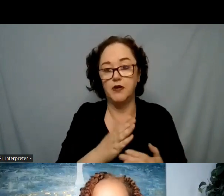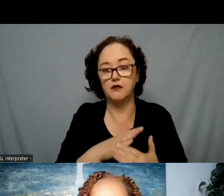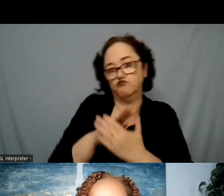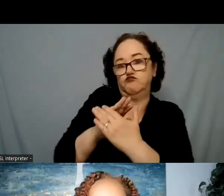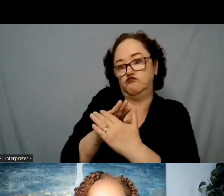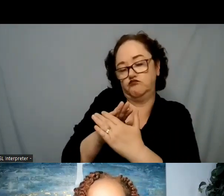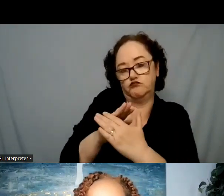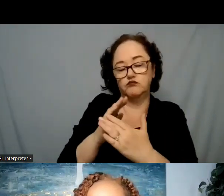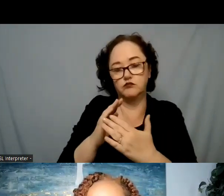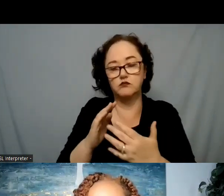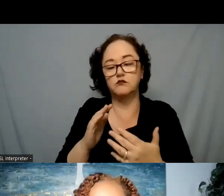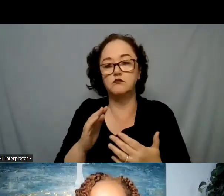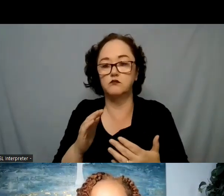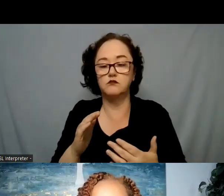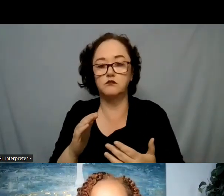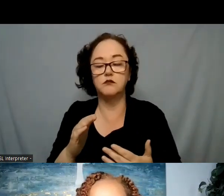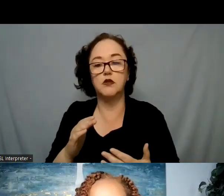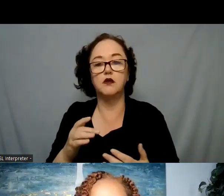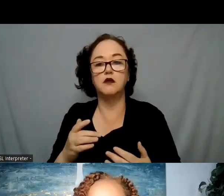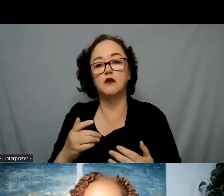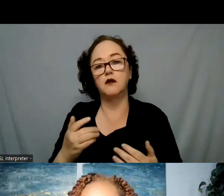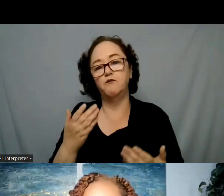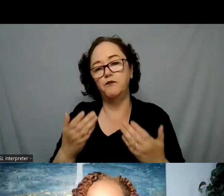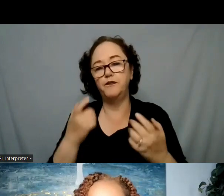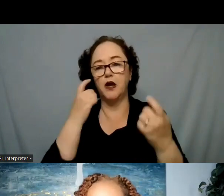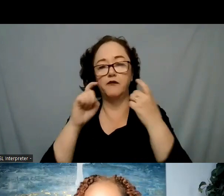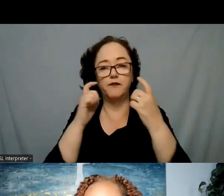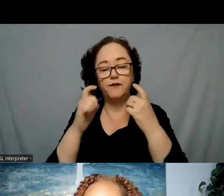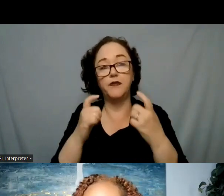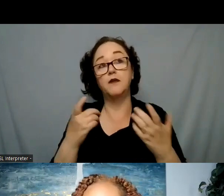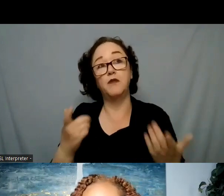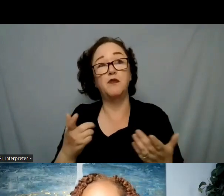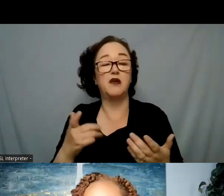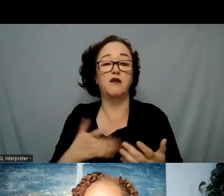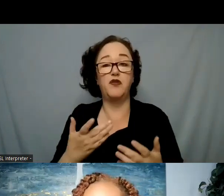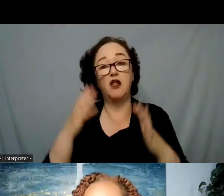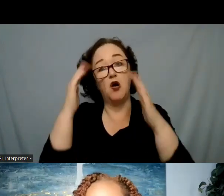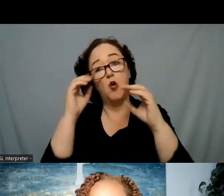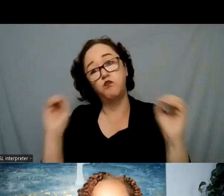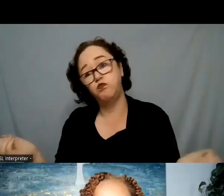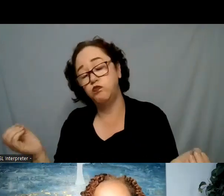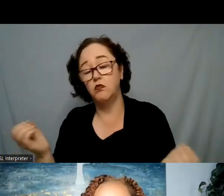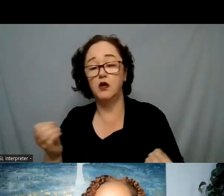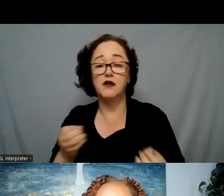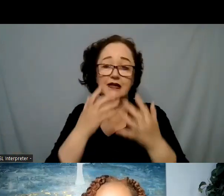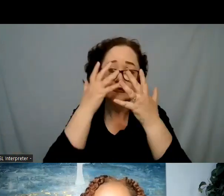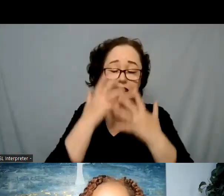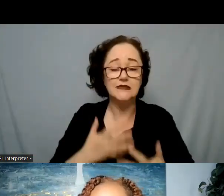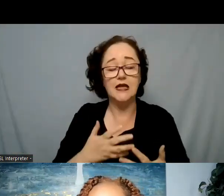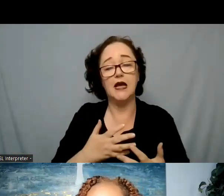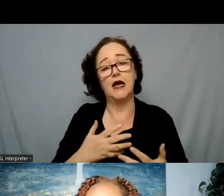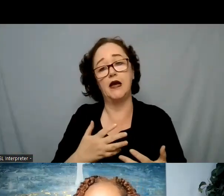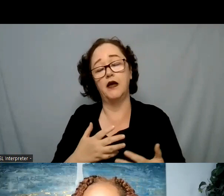some common observations there might be a loss of hope they might appear sad or desperate that